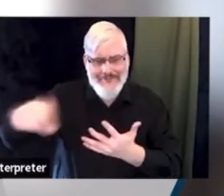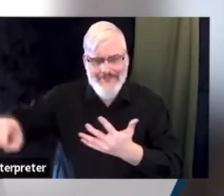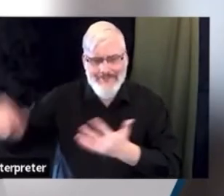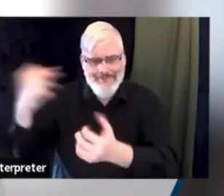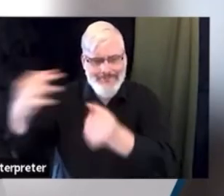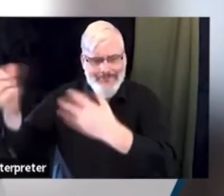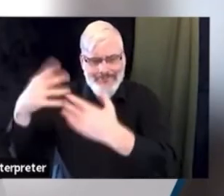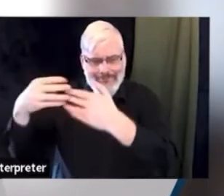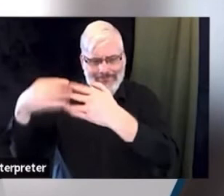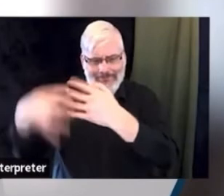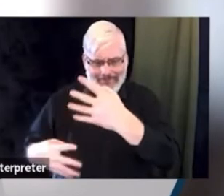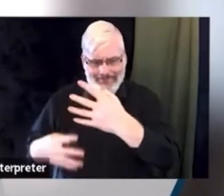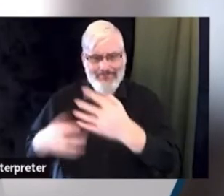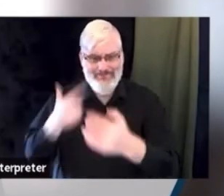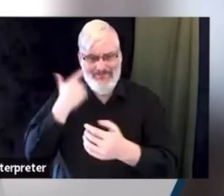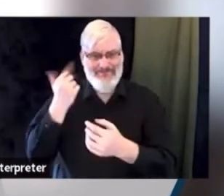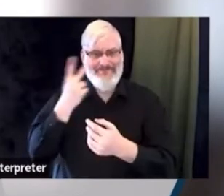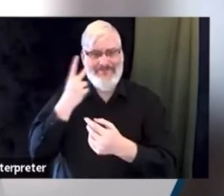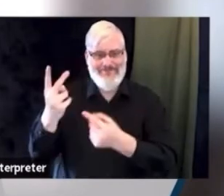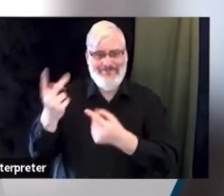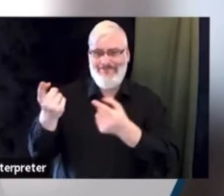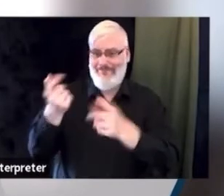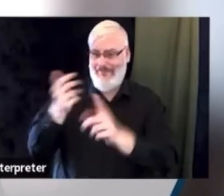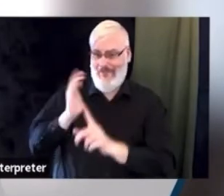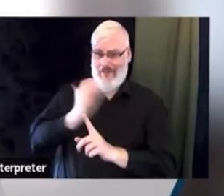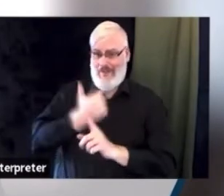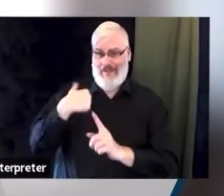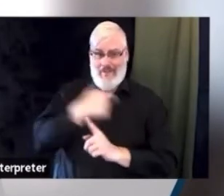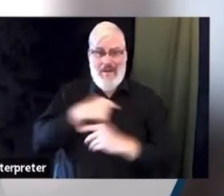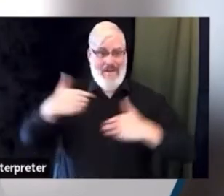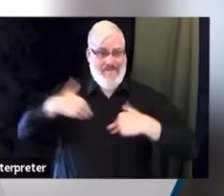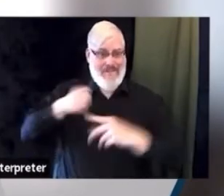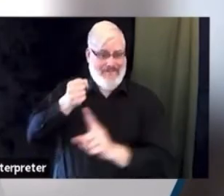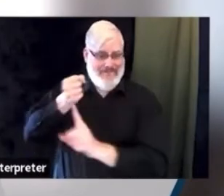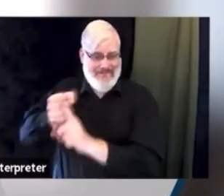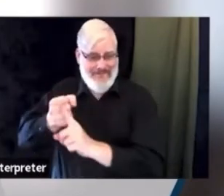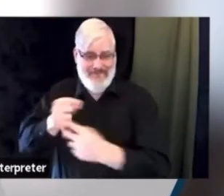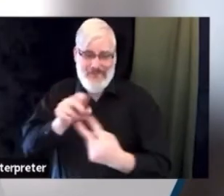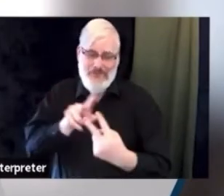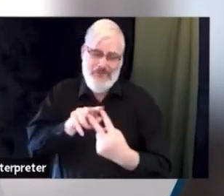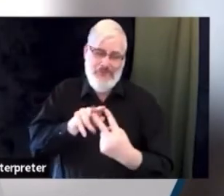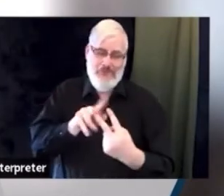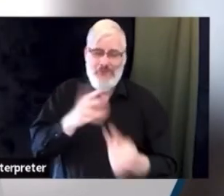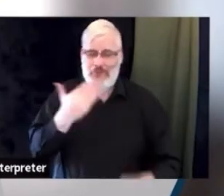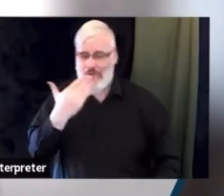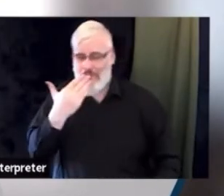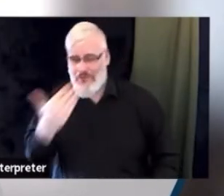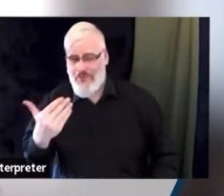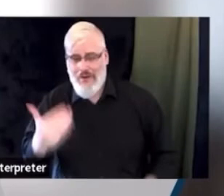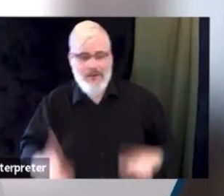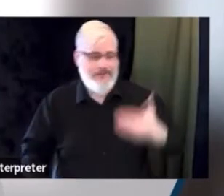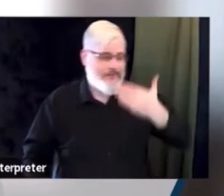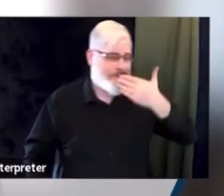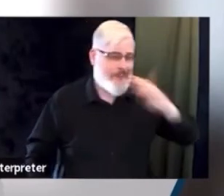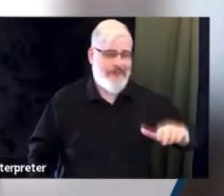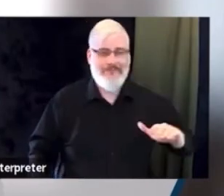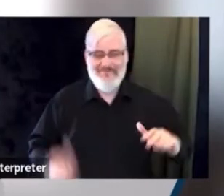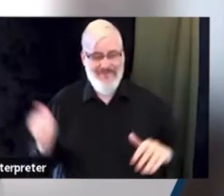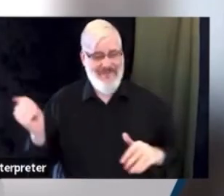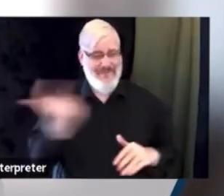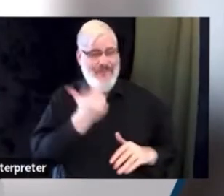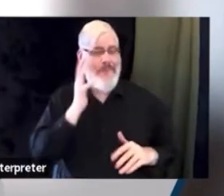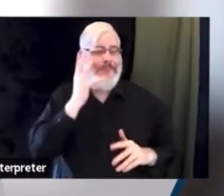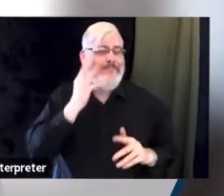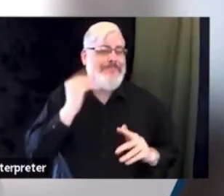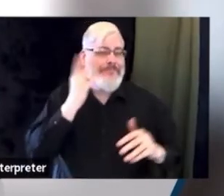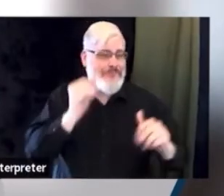interface with the community are oftentimes at some of the most challenging times for our community. So understanding